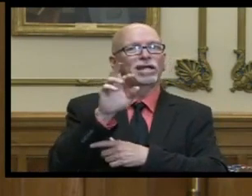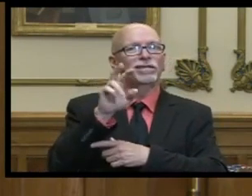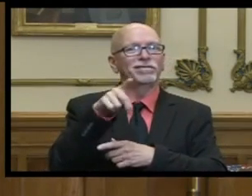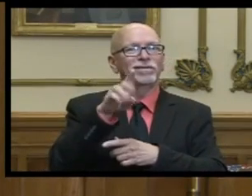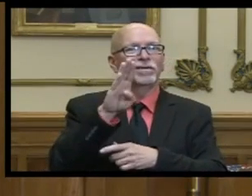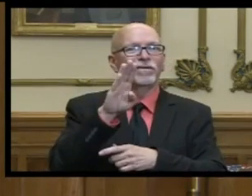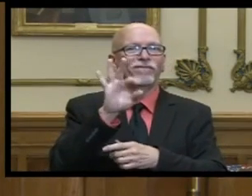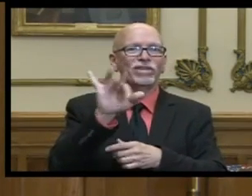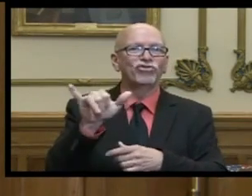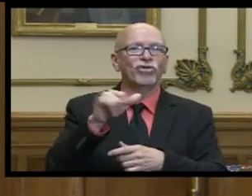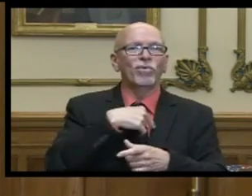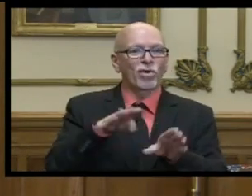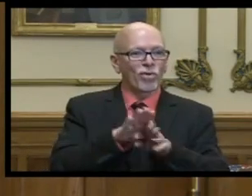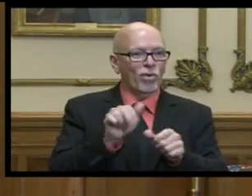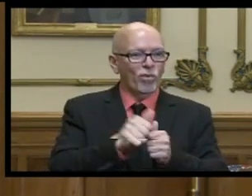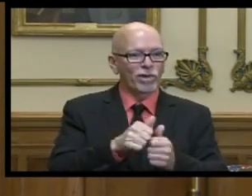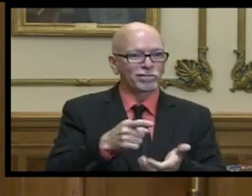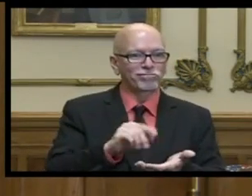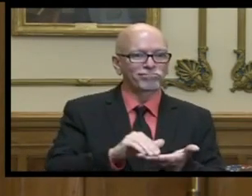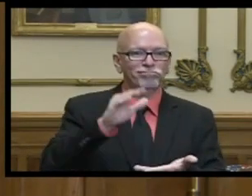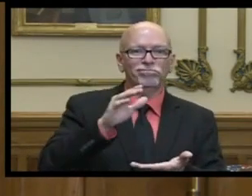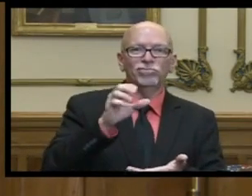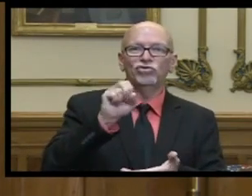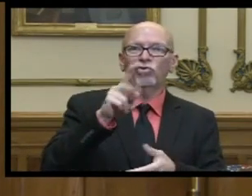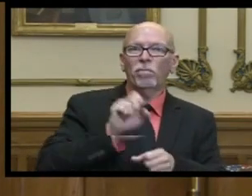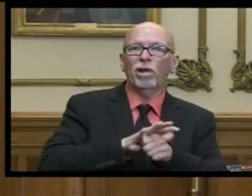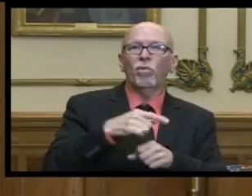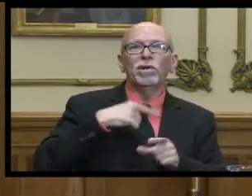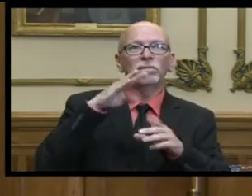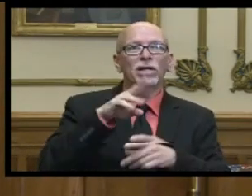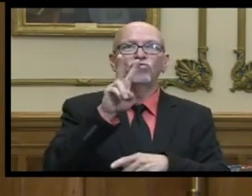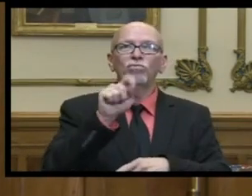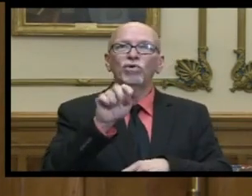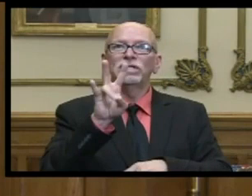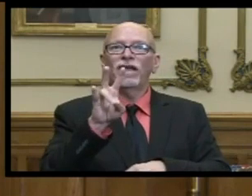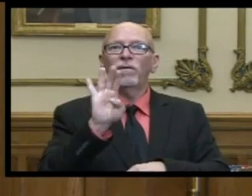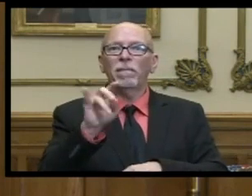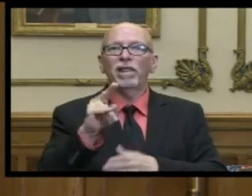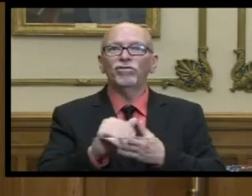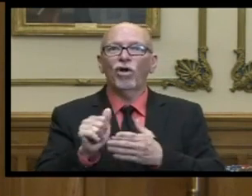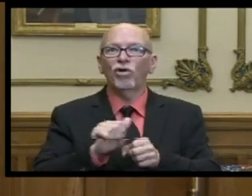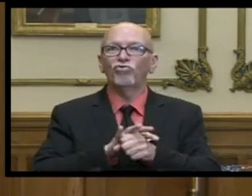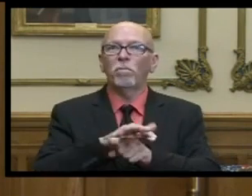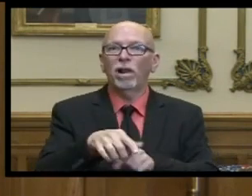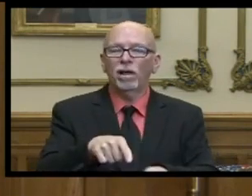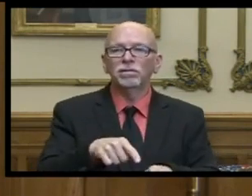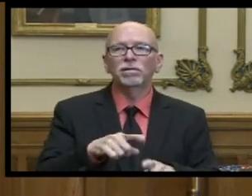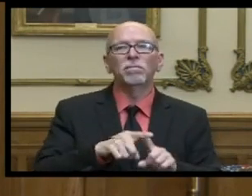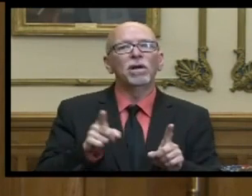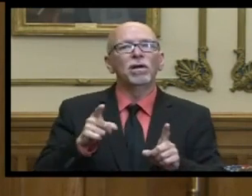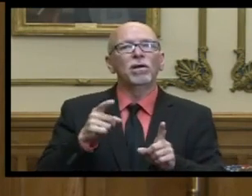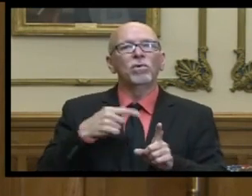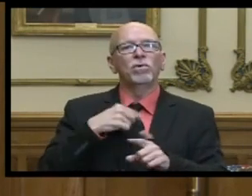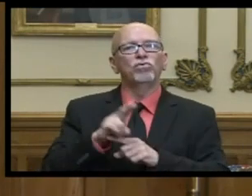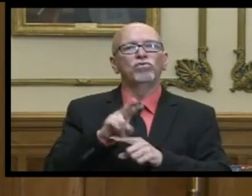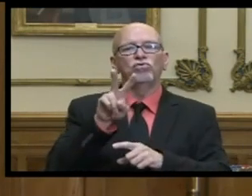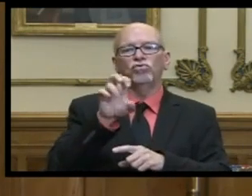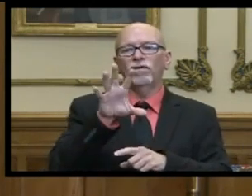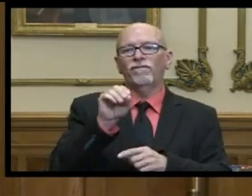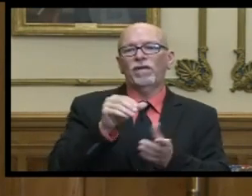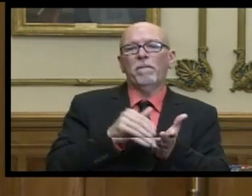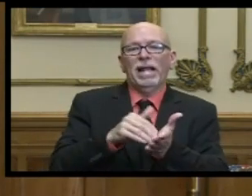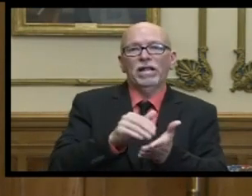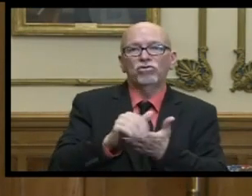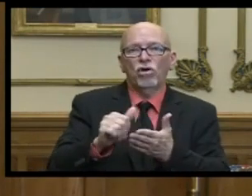and actually expecting growth up to like 2.7 billion dollars is uh using the 250 million